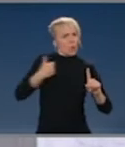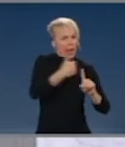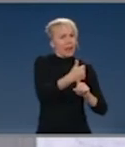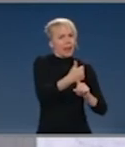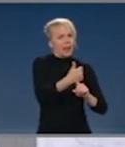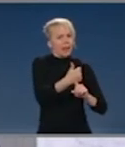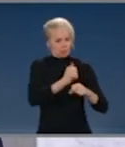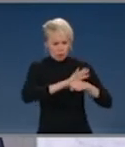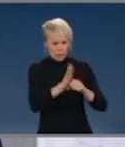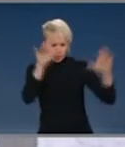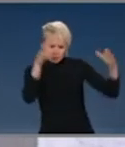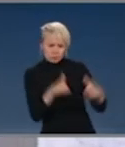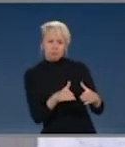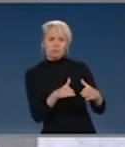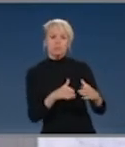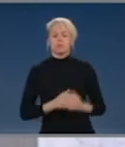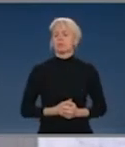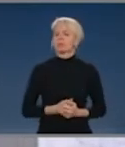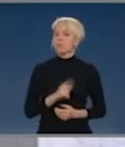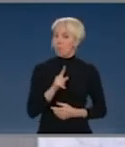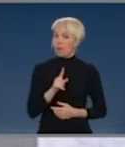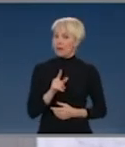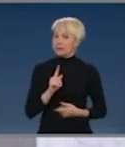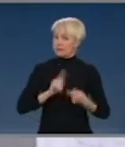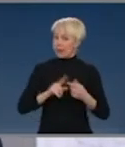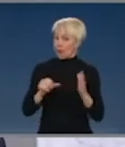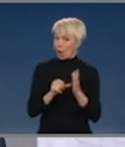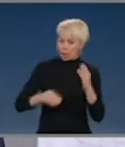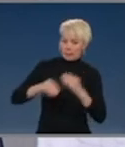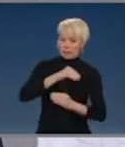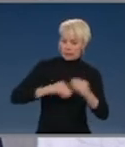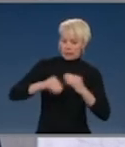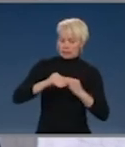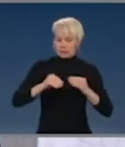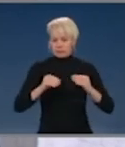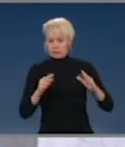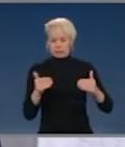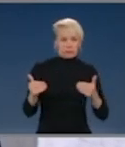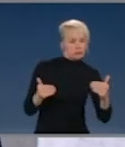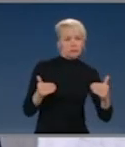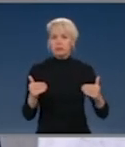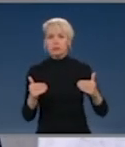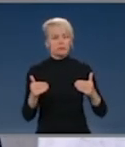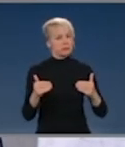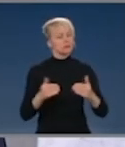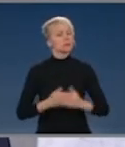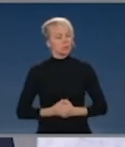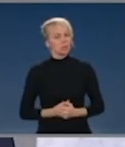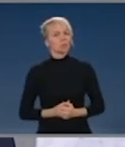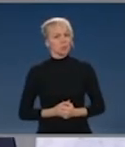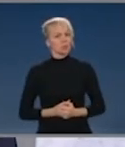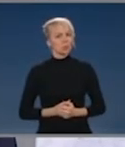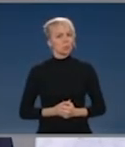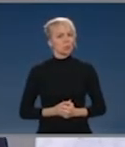and let's not forget the terrible economic consequences of that as well let's not put that at risk let's exercise our liberties